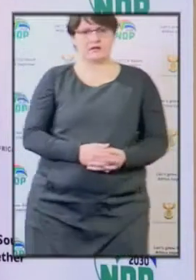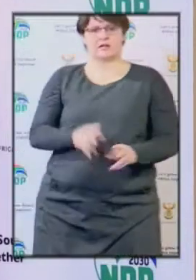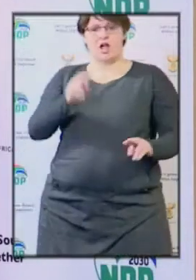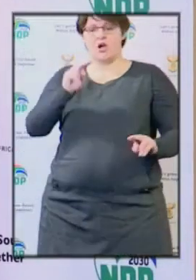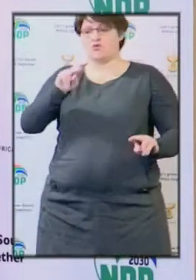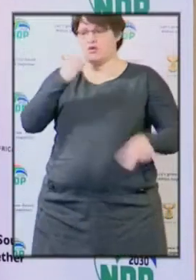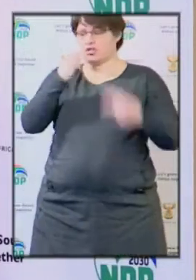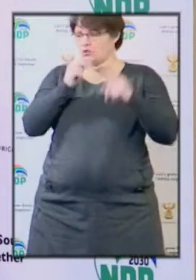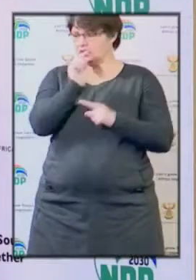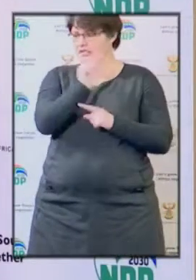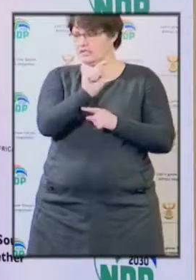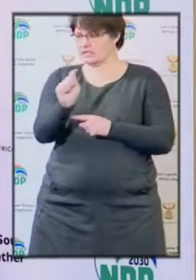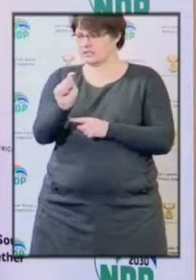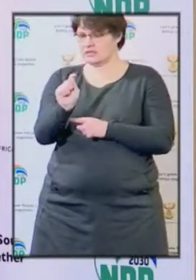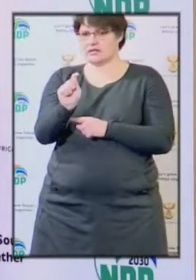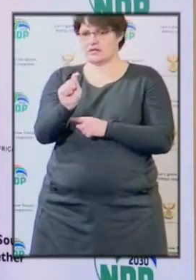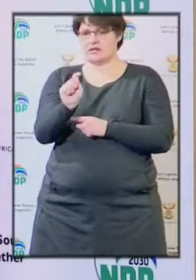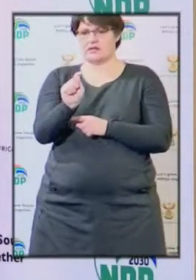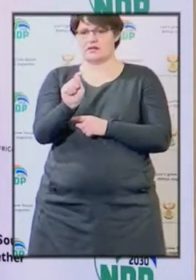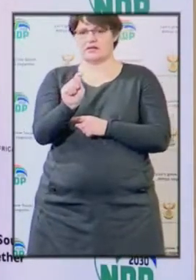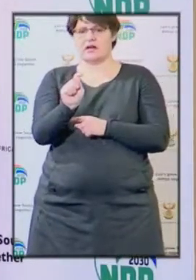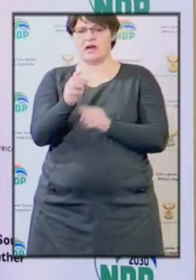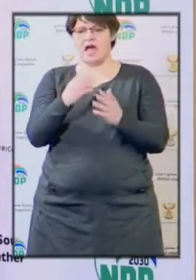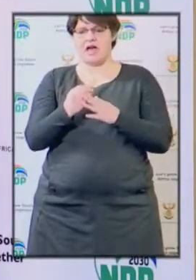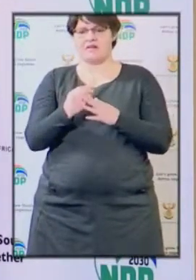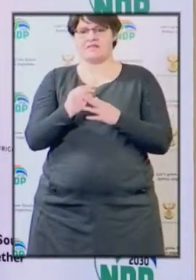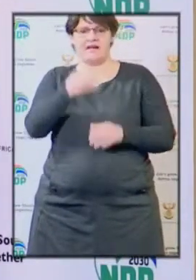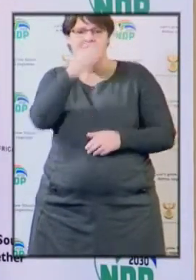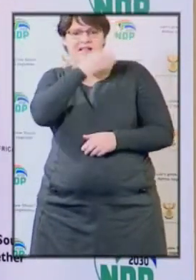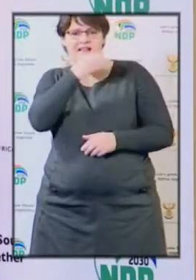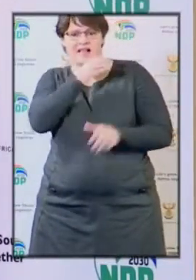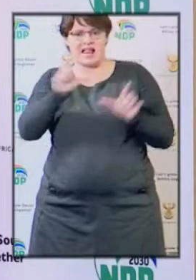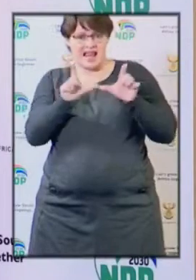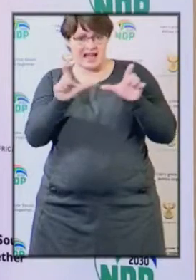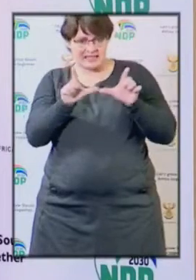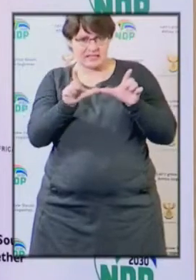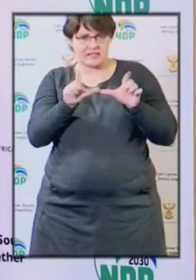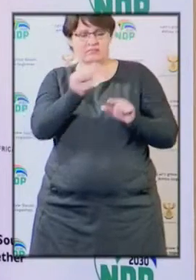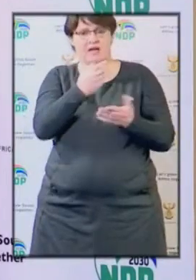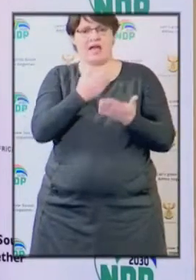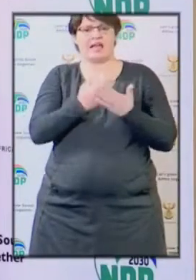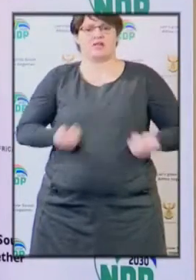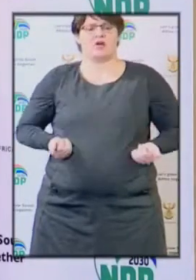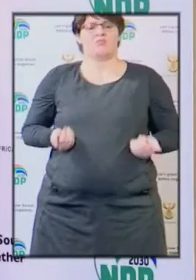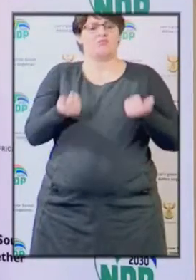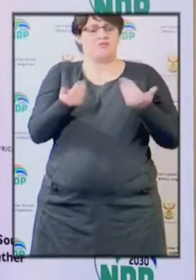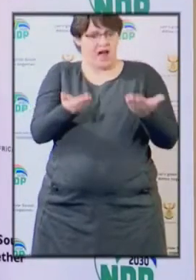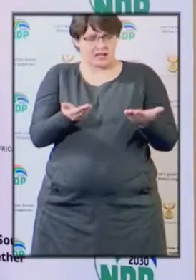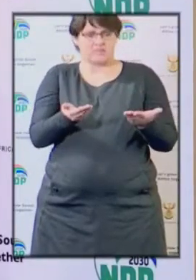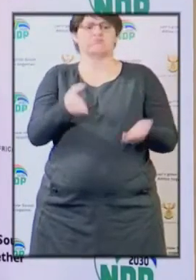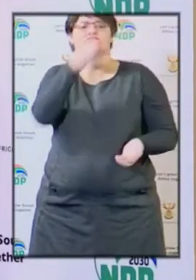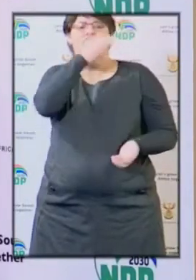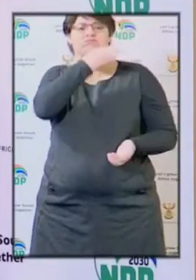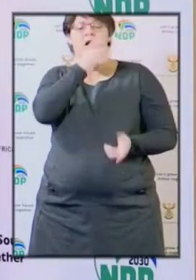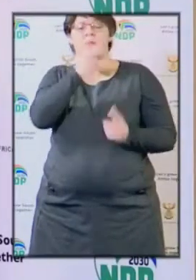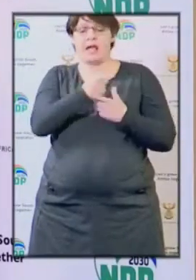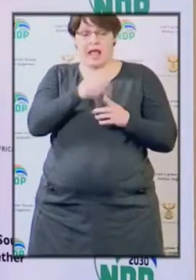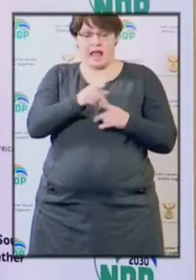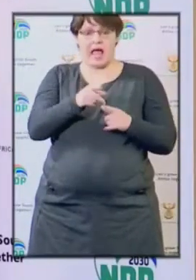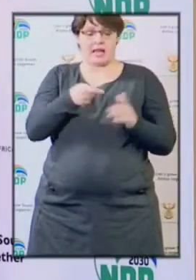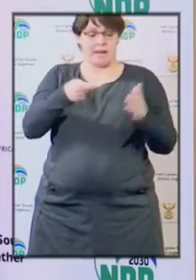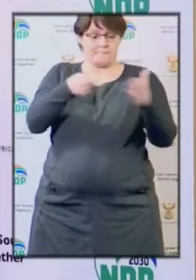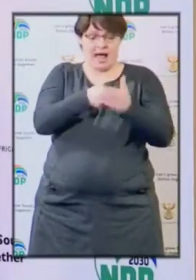restaurants as well that have liqueur license will be allowed to provide, to sell liqueur for takeaways.